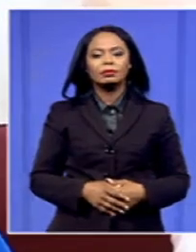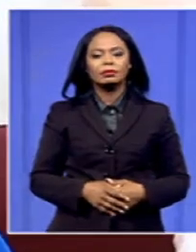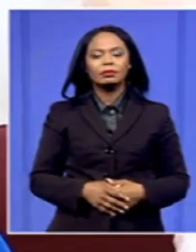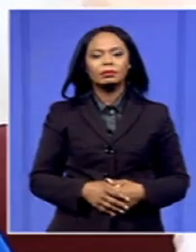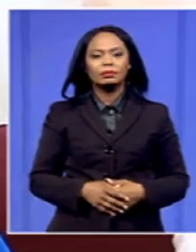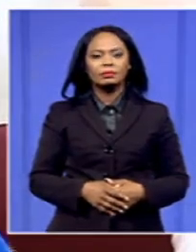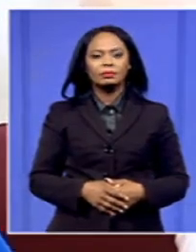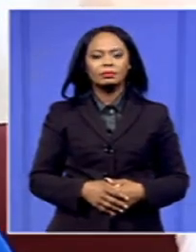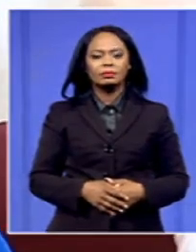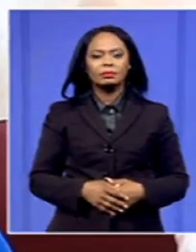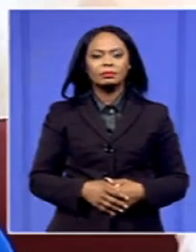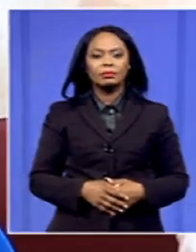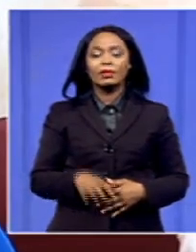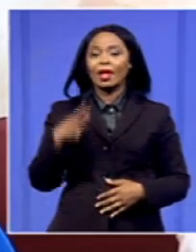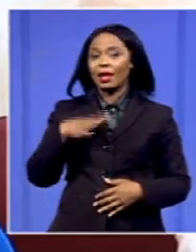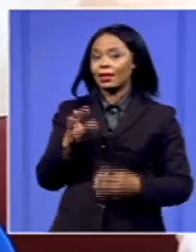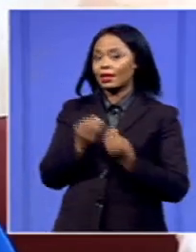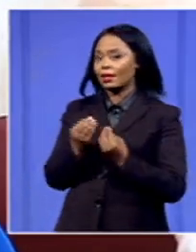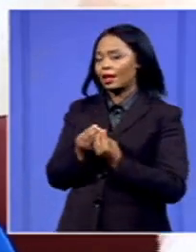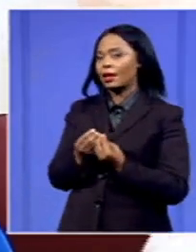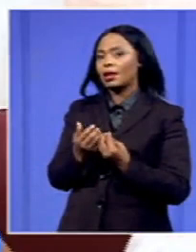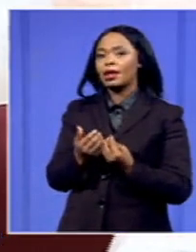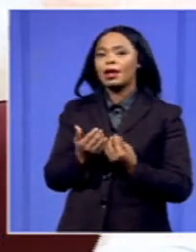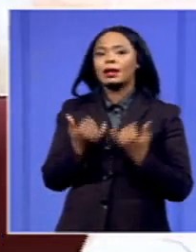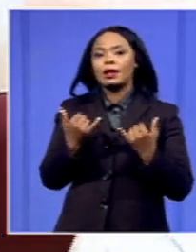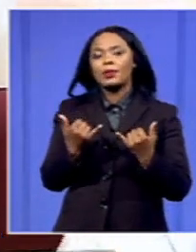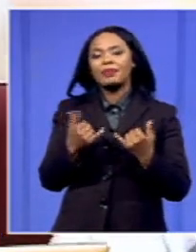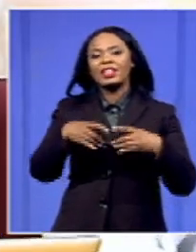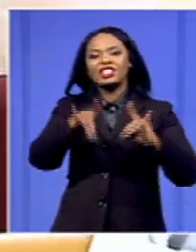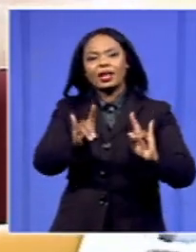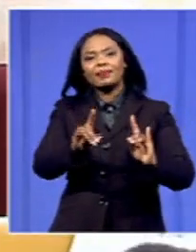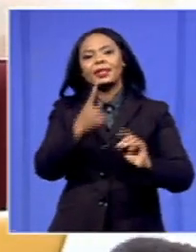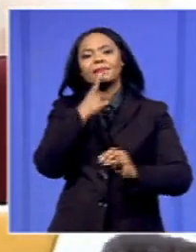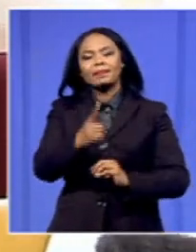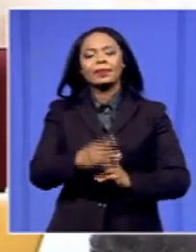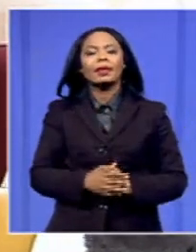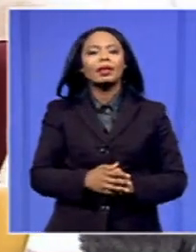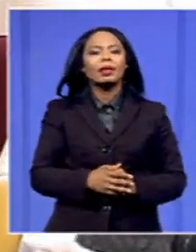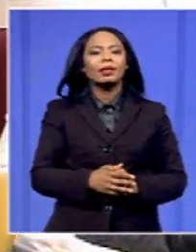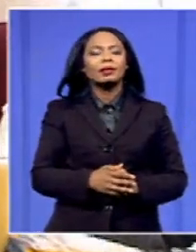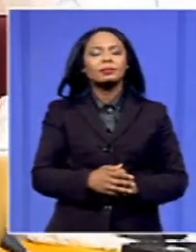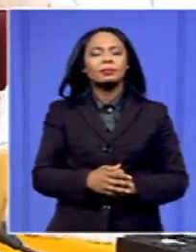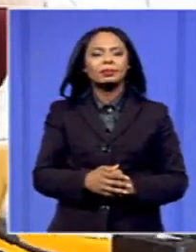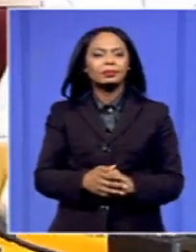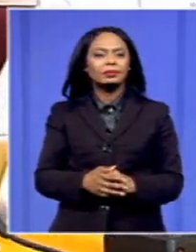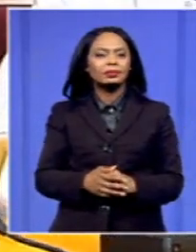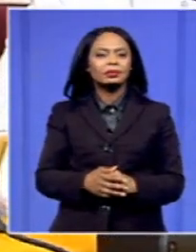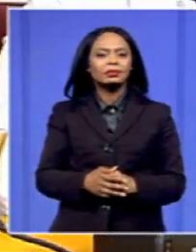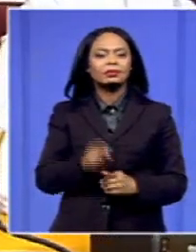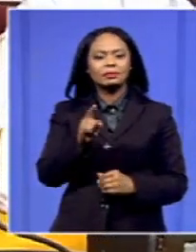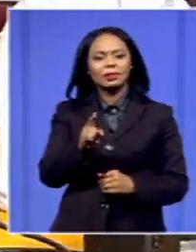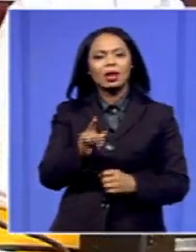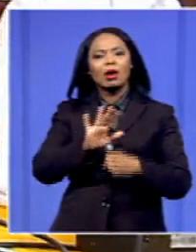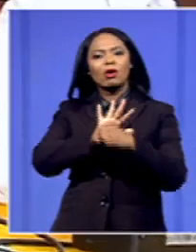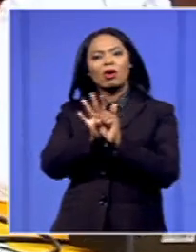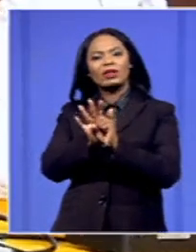Another thing that we just need to highlight and just add to what the Chairperson has said. This also includes the cohort of COVID-19 contract